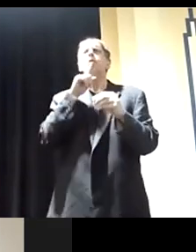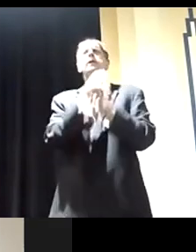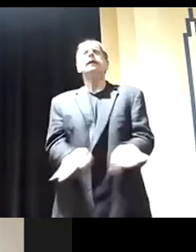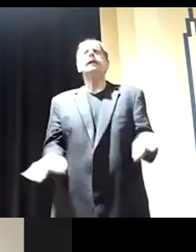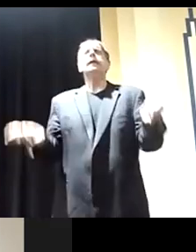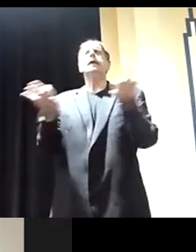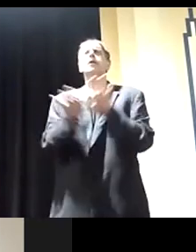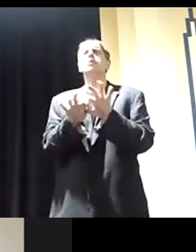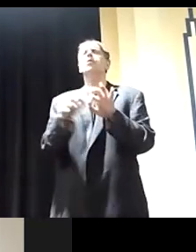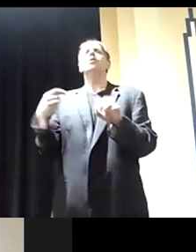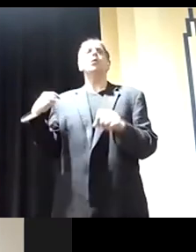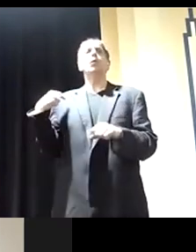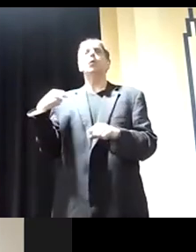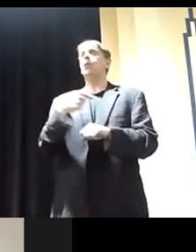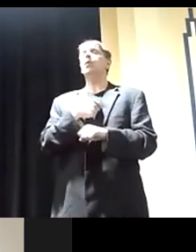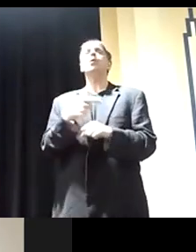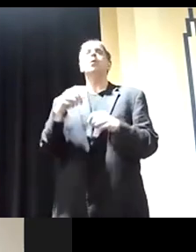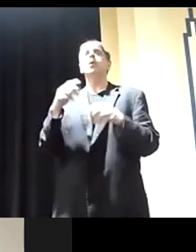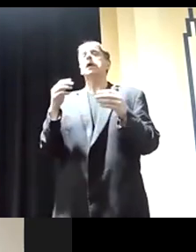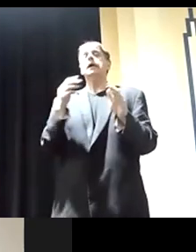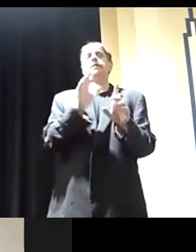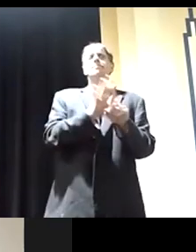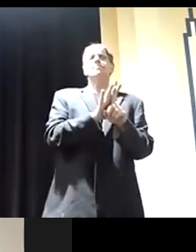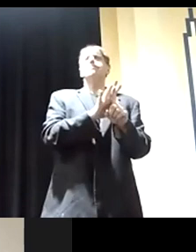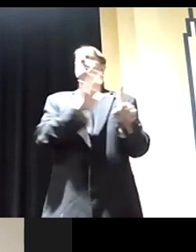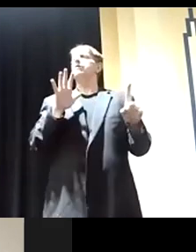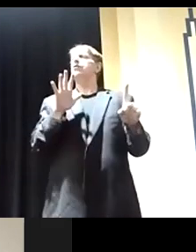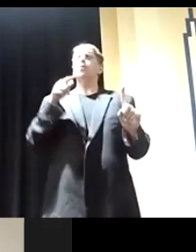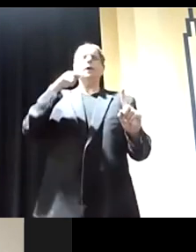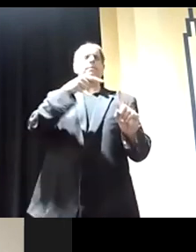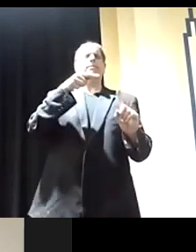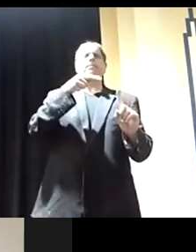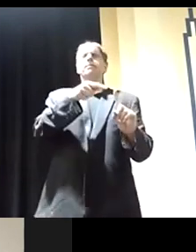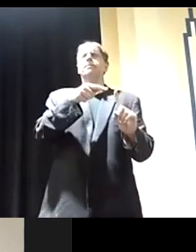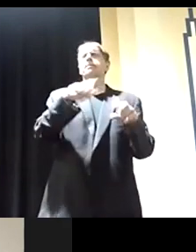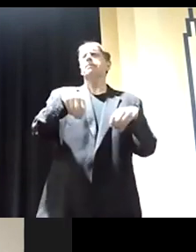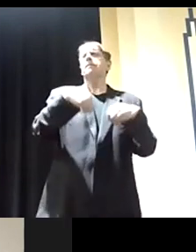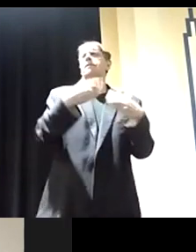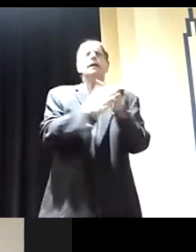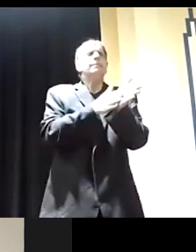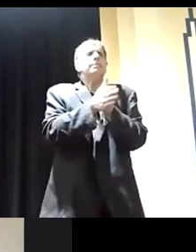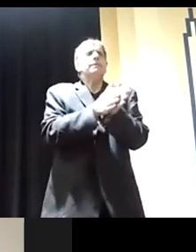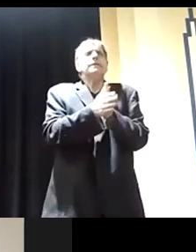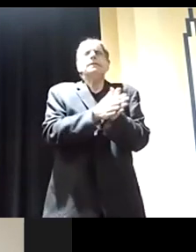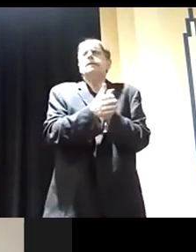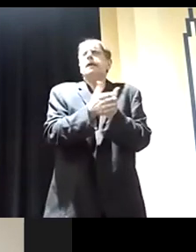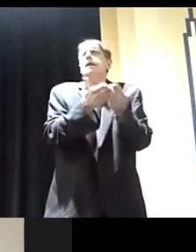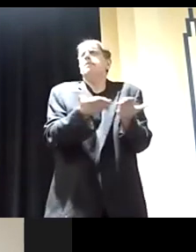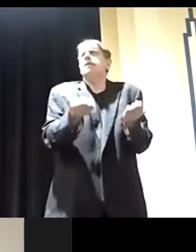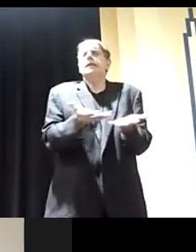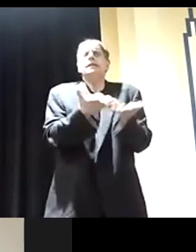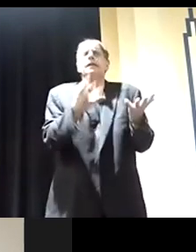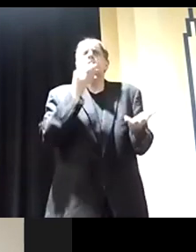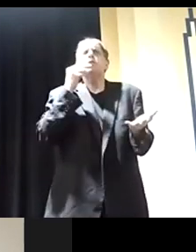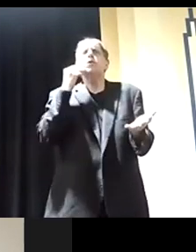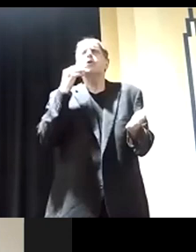being put in a position where we move away from incentivizing these things here at home through tax breaks and